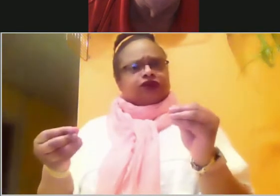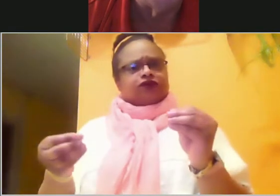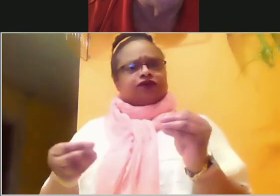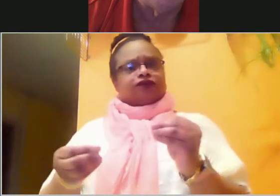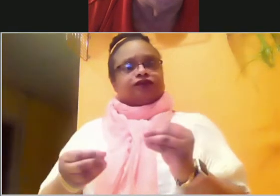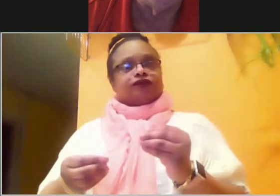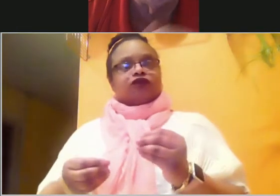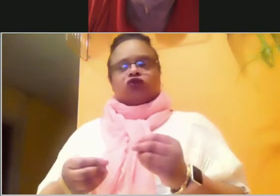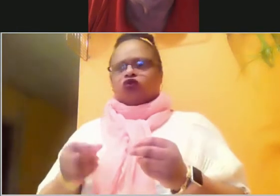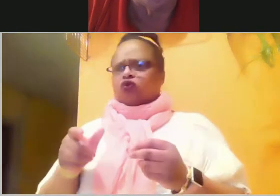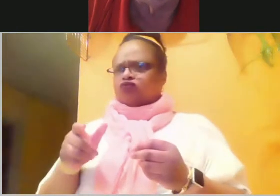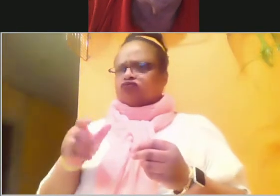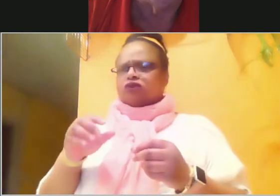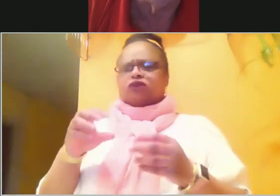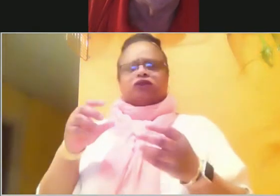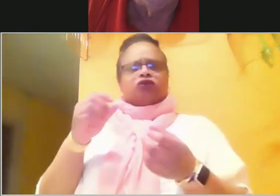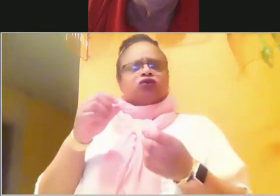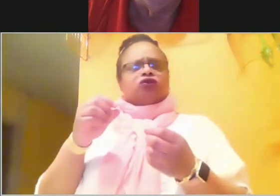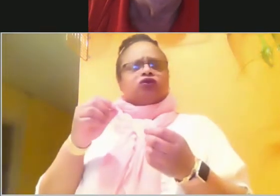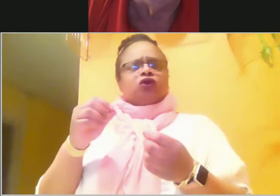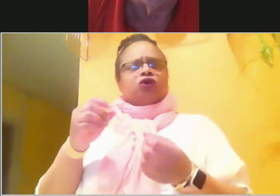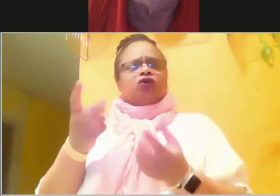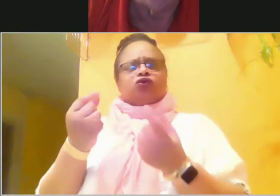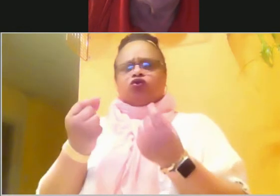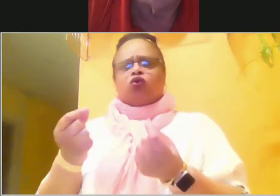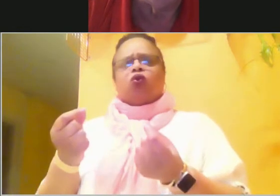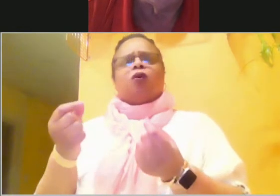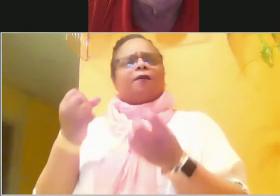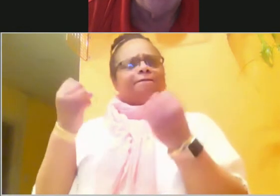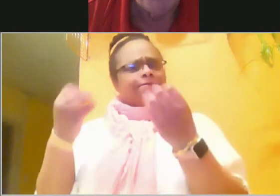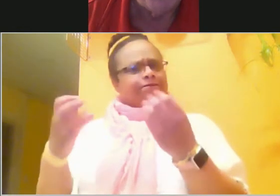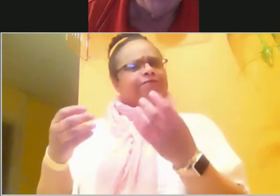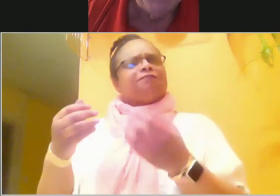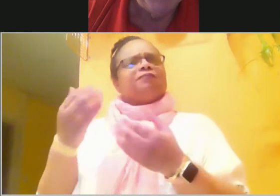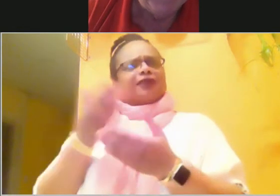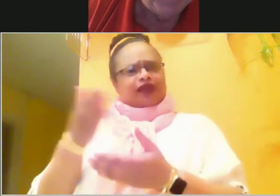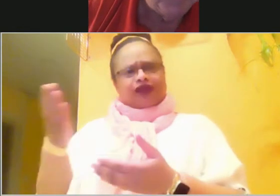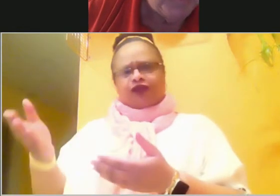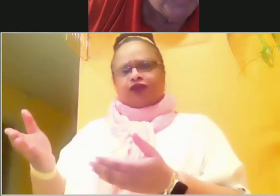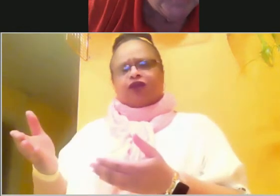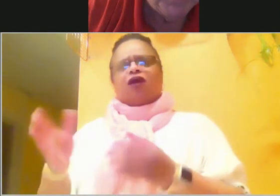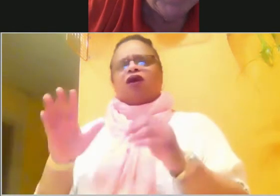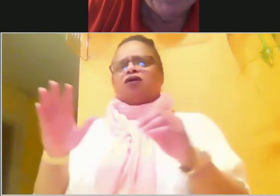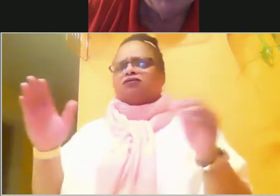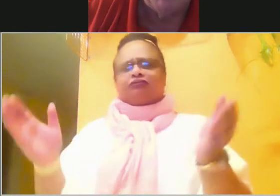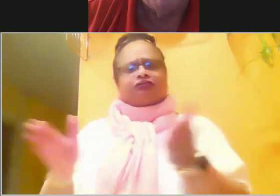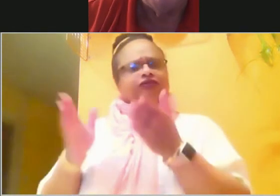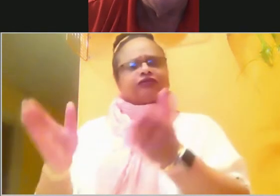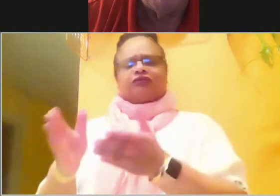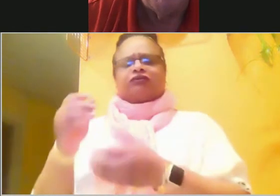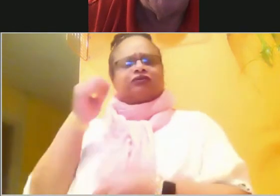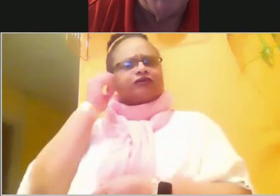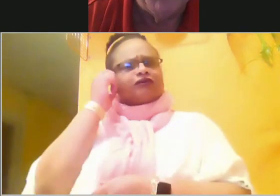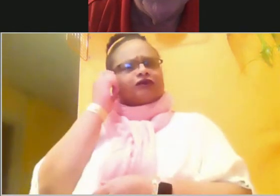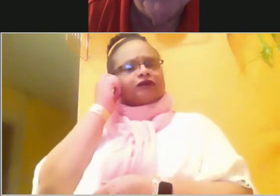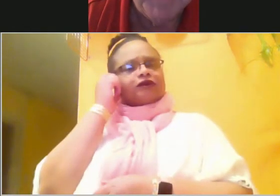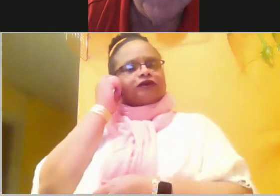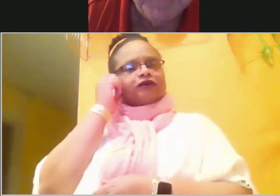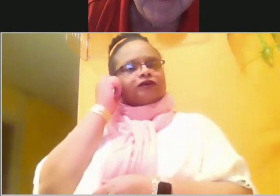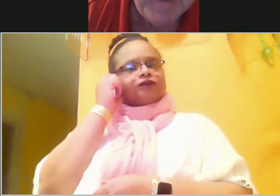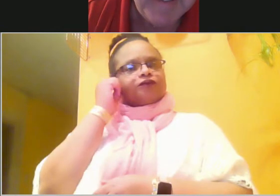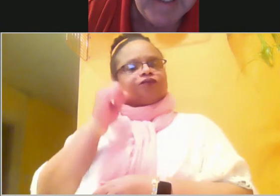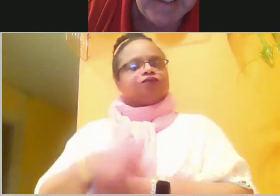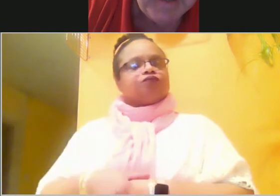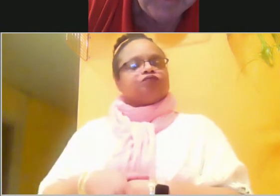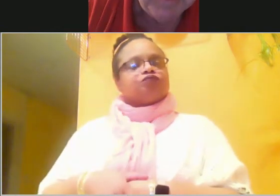back then is what's happening today with us and what's going to happen to us in the future. And as we go on, uh, you'll, you'll see what I'm talking